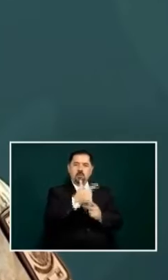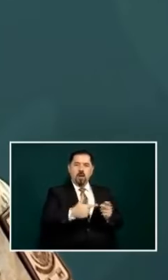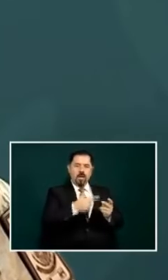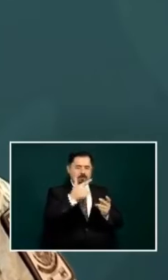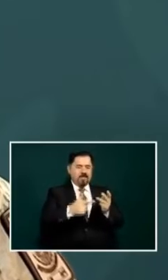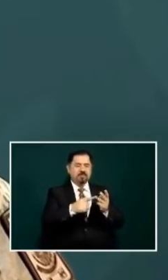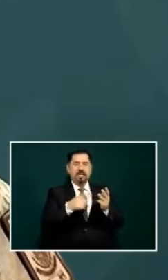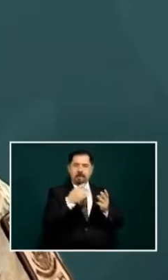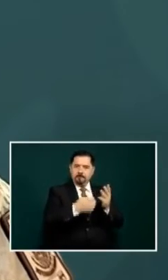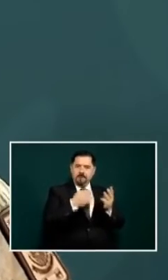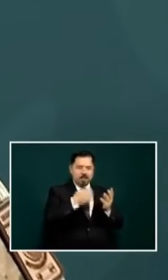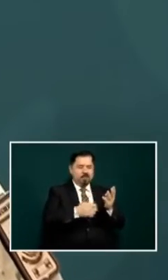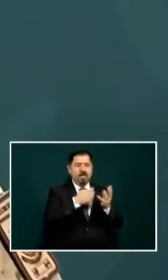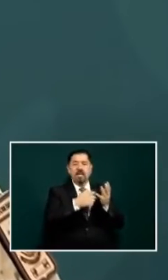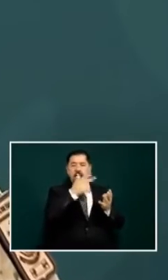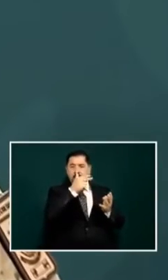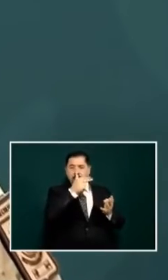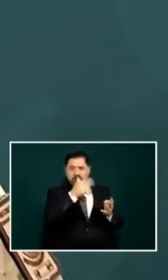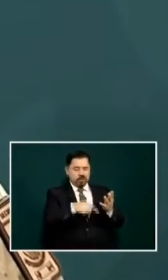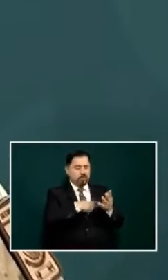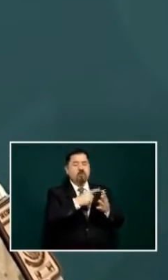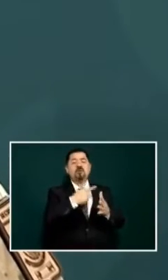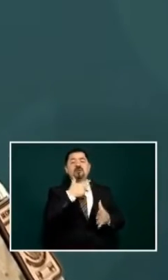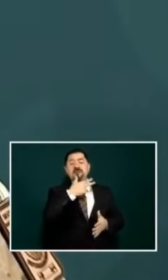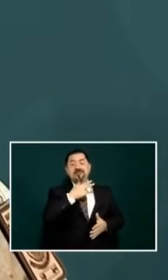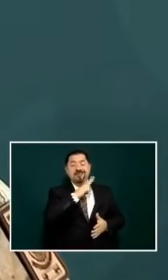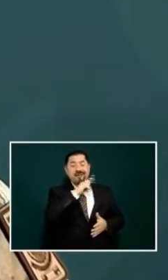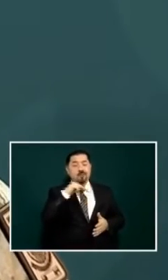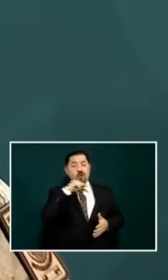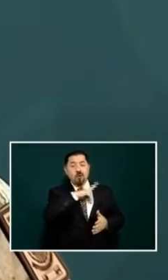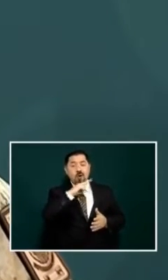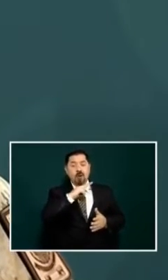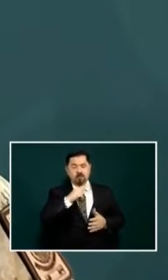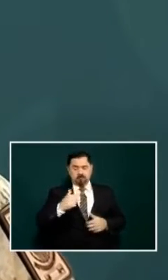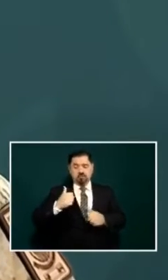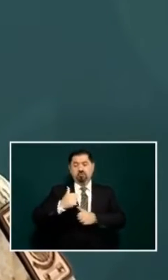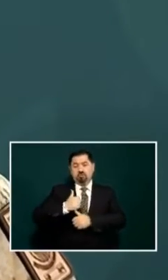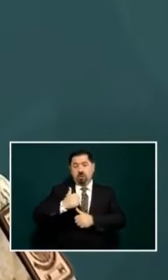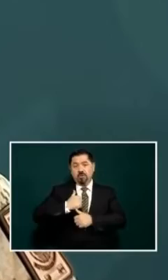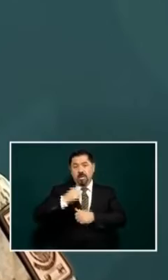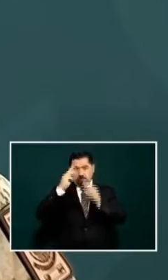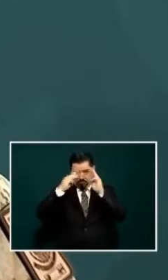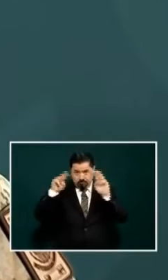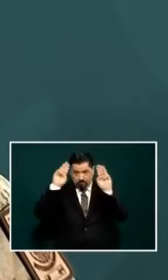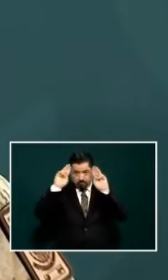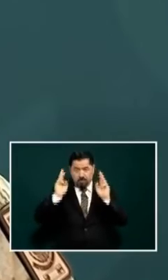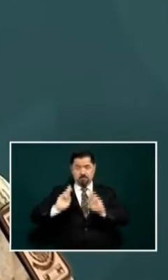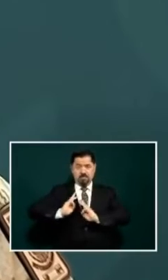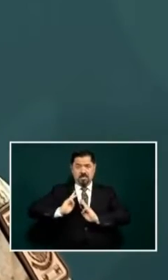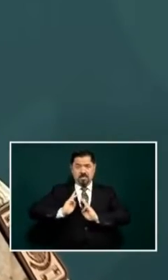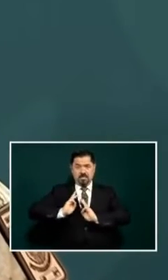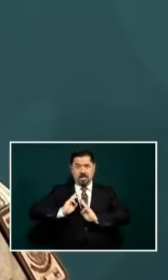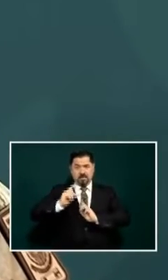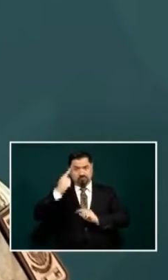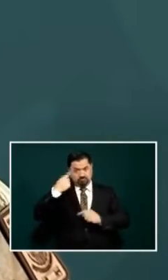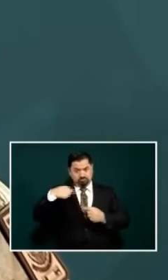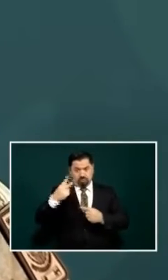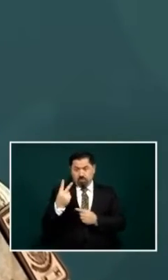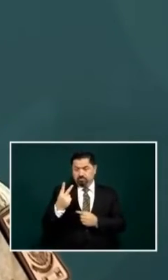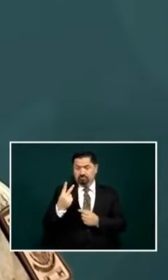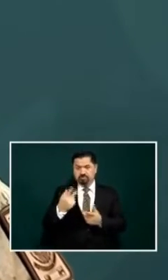and naval personnel will be the the